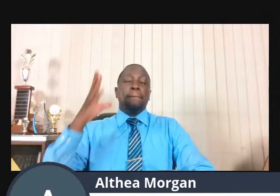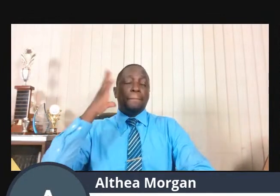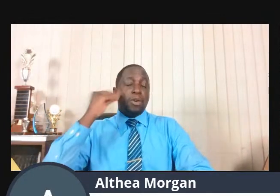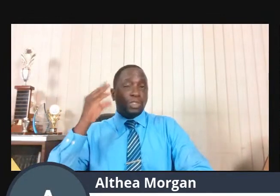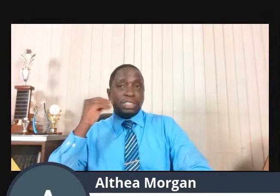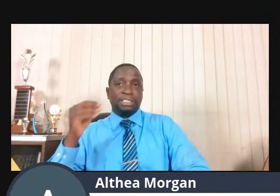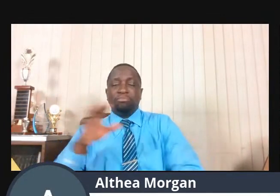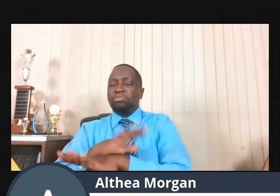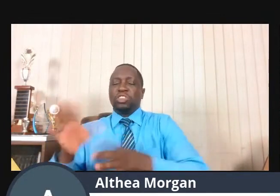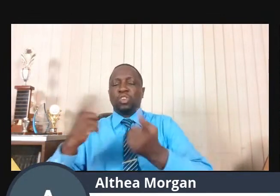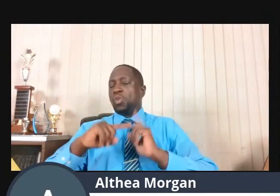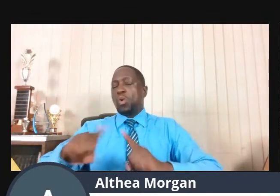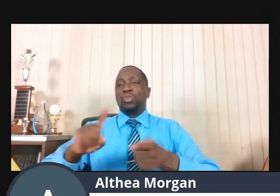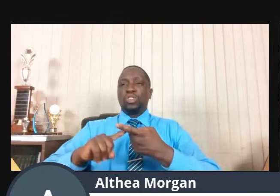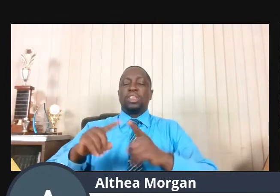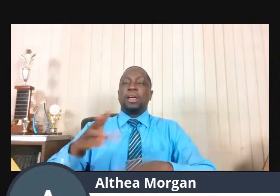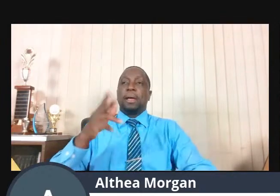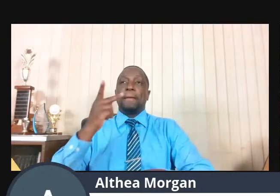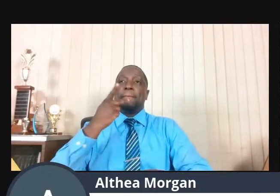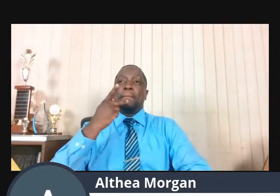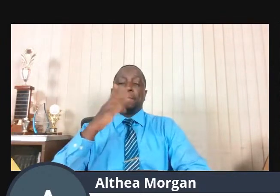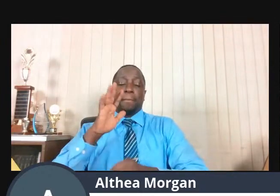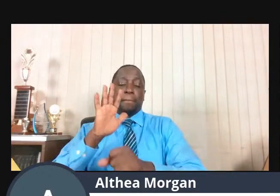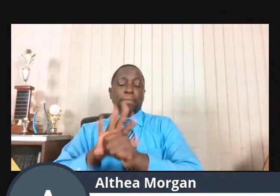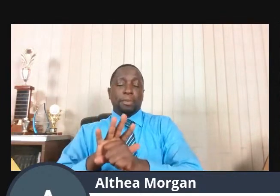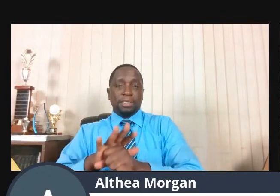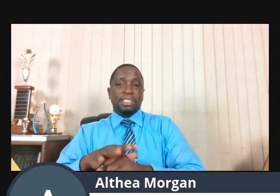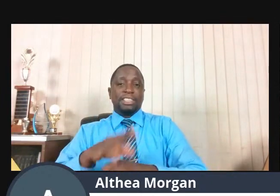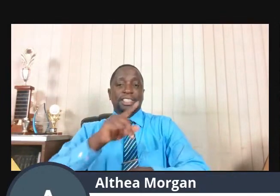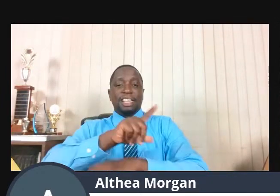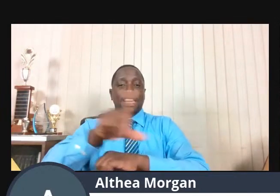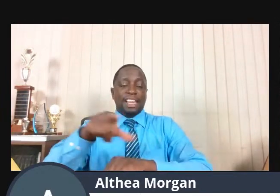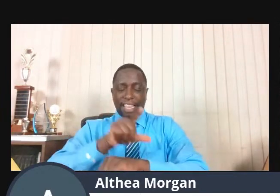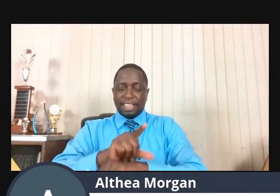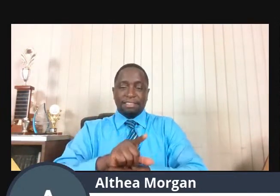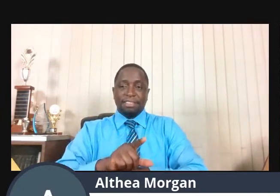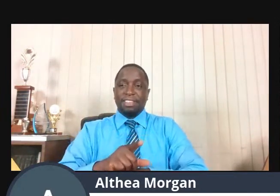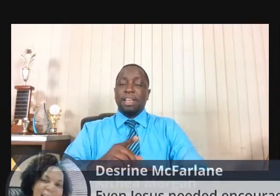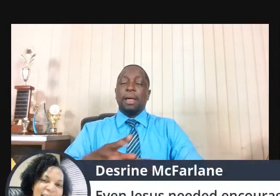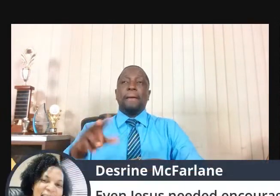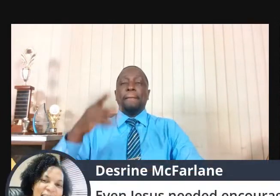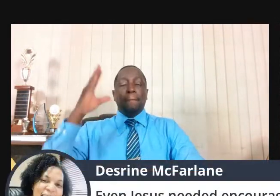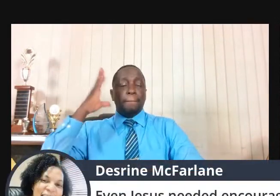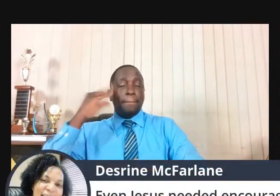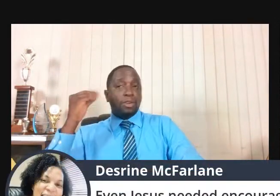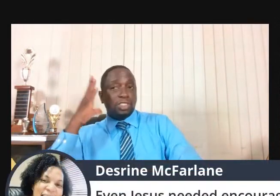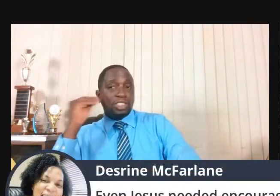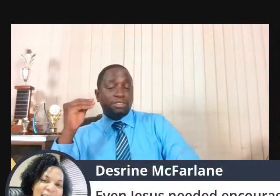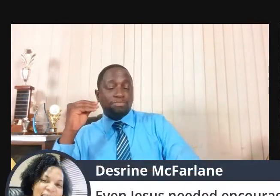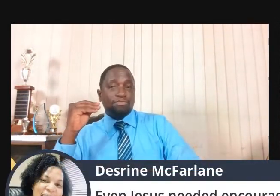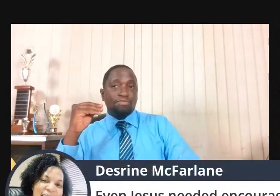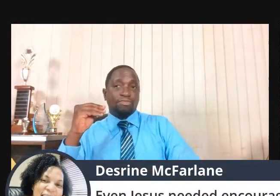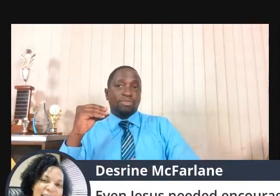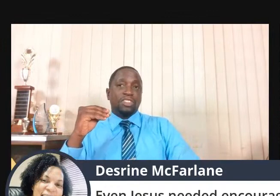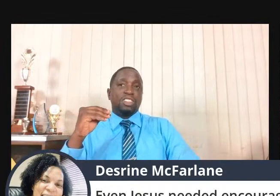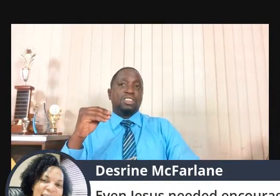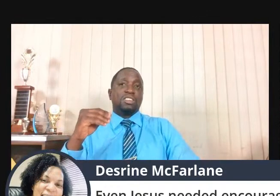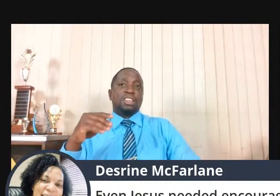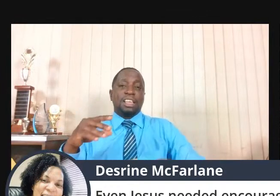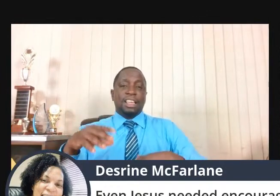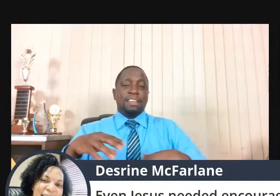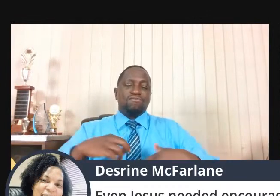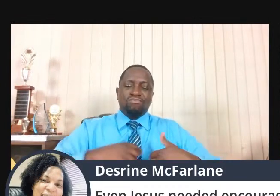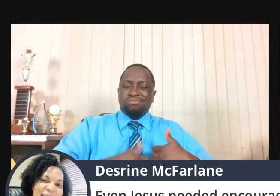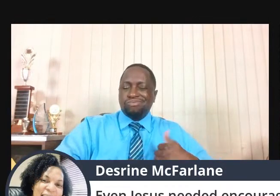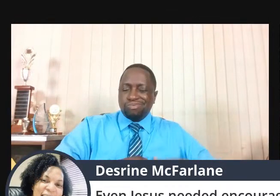promised land. Moses suffered from depression from that mistake. Moses suffered from depression from the initial